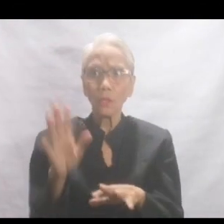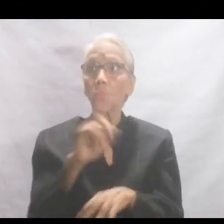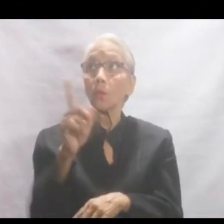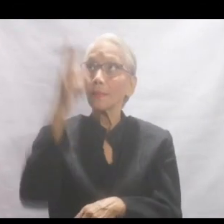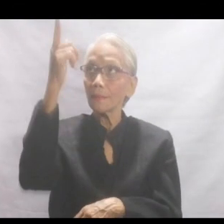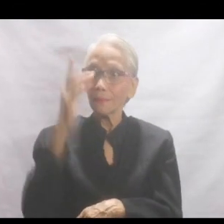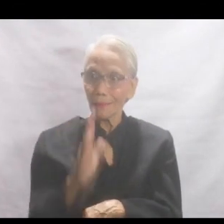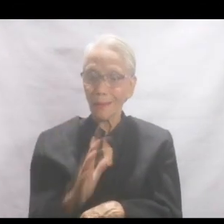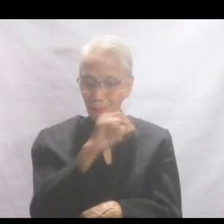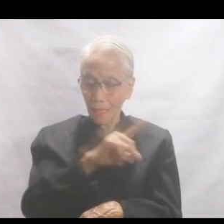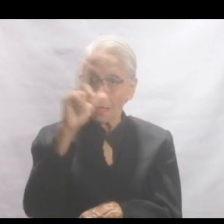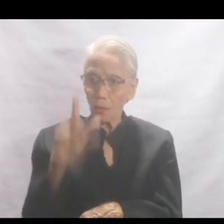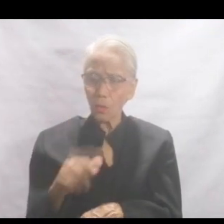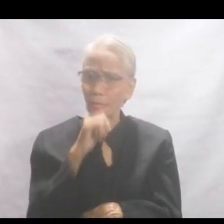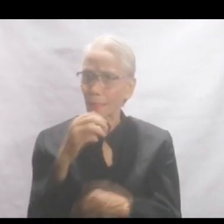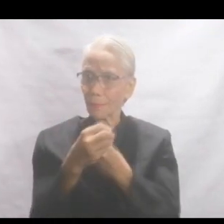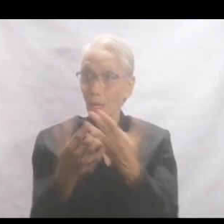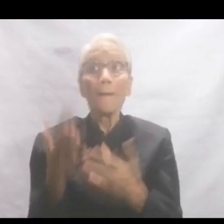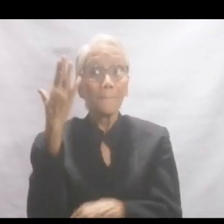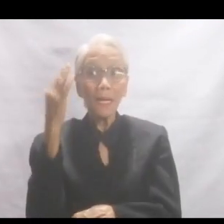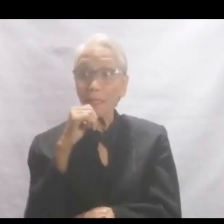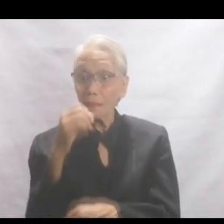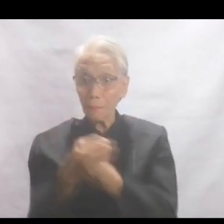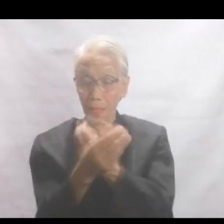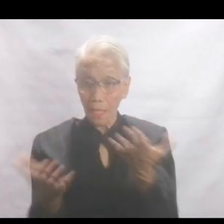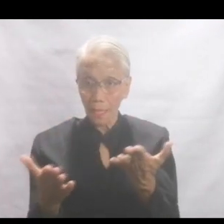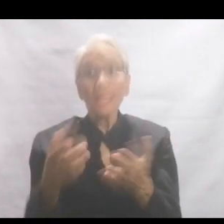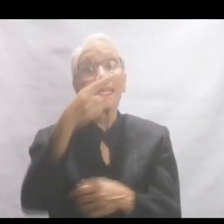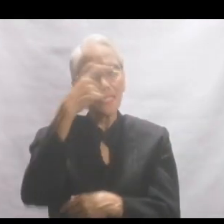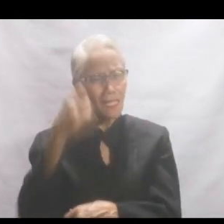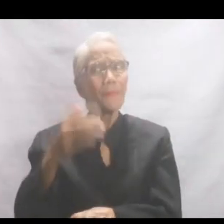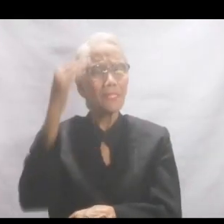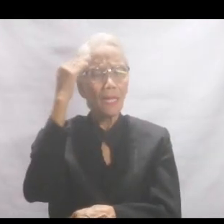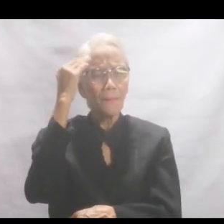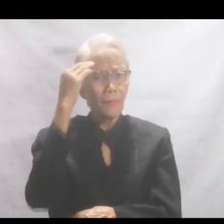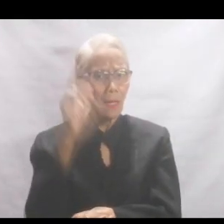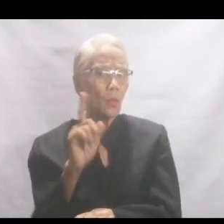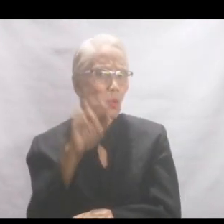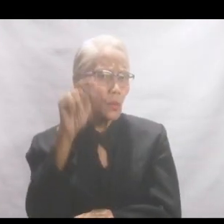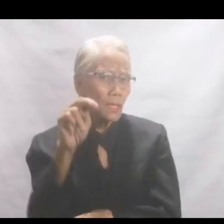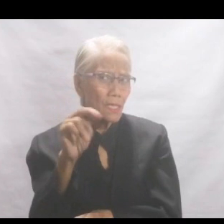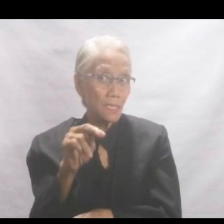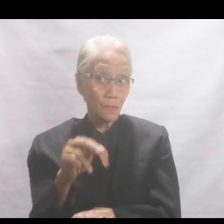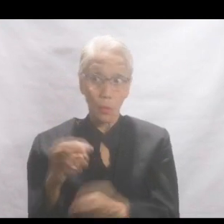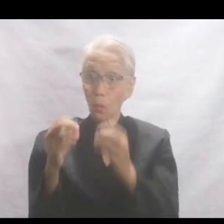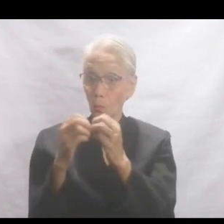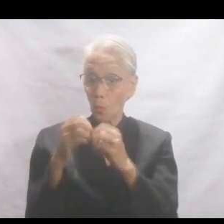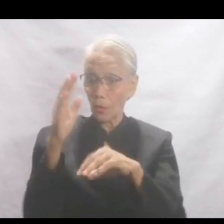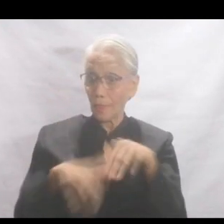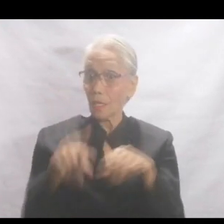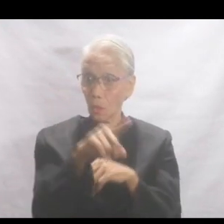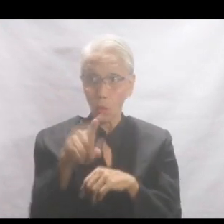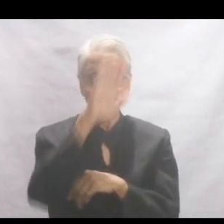hindi ibinigay ni Lord sa'yo. Bakit hindi niya ibinigay? Kasi mas alam niya ang needs mo more